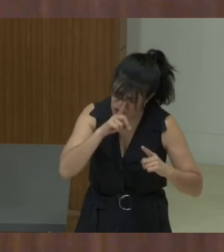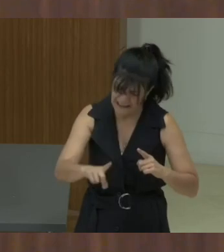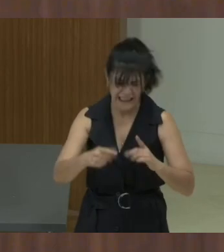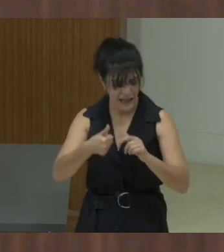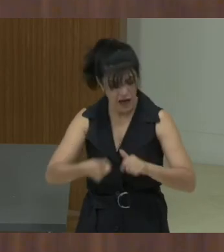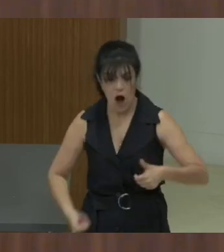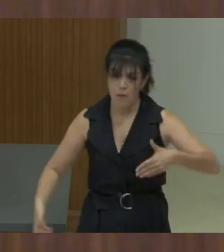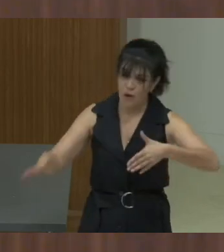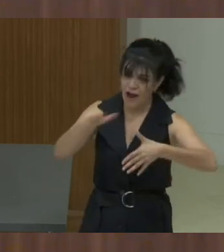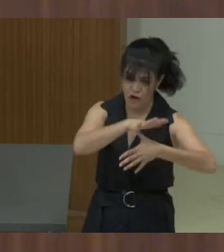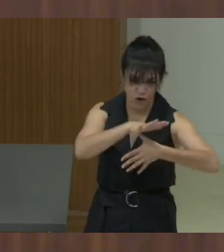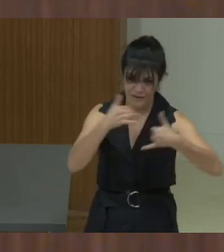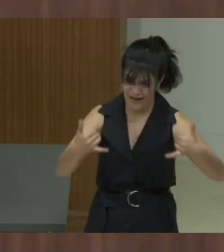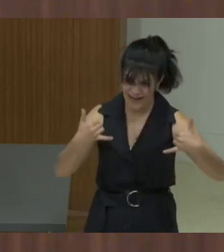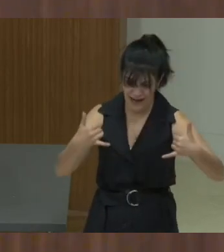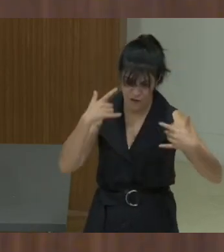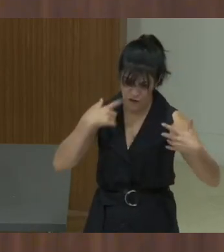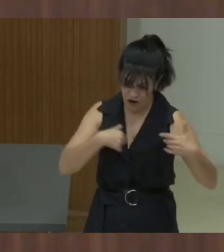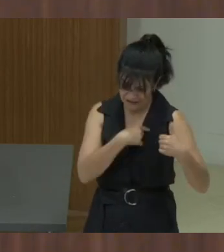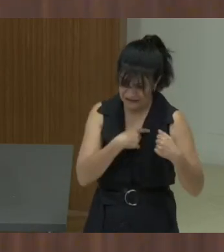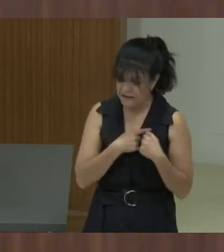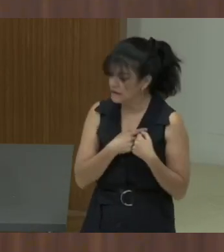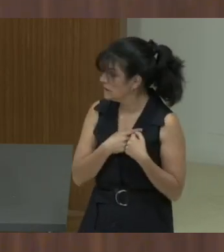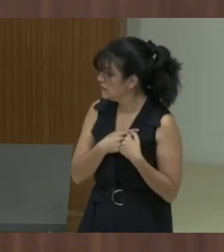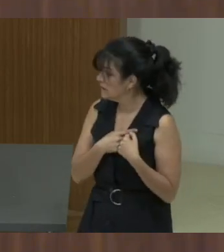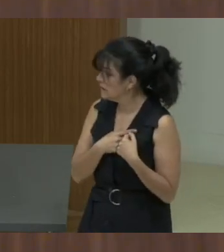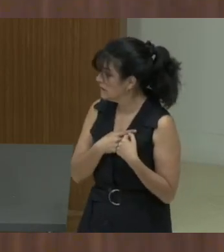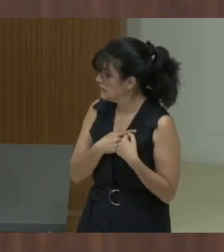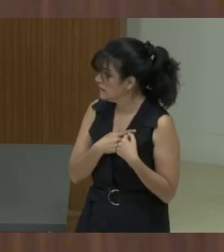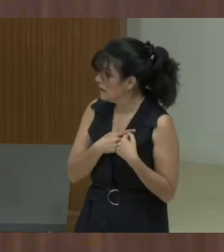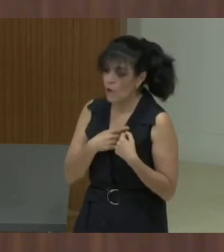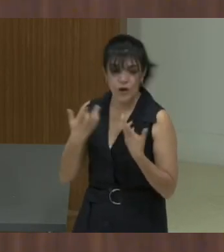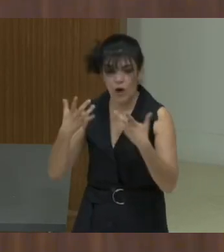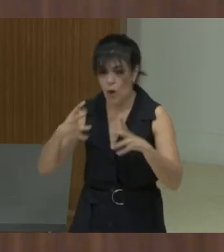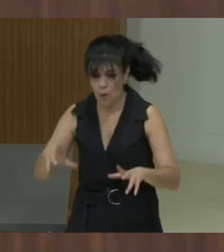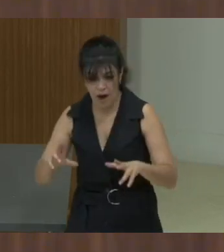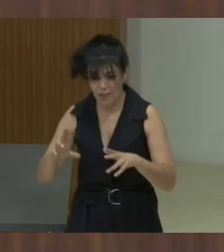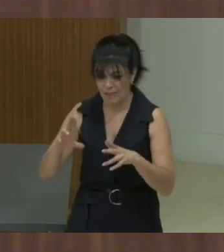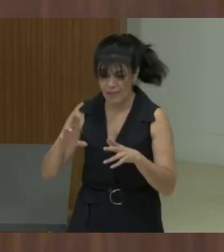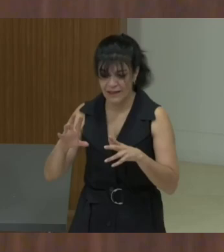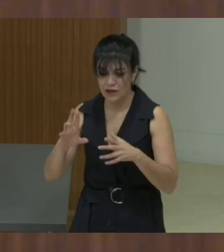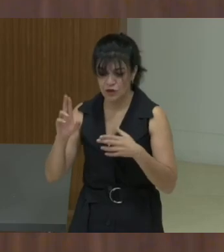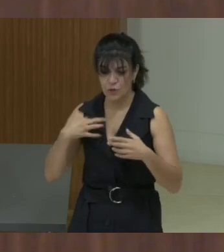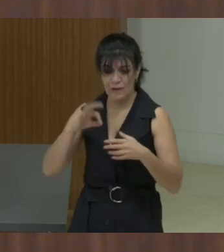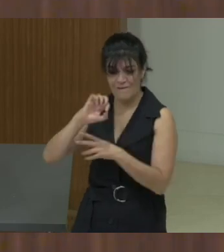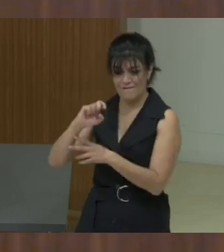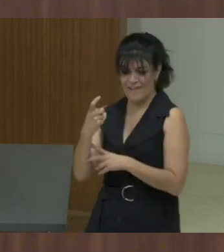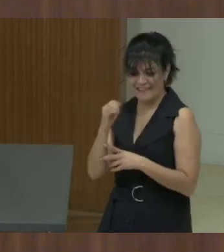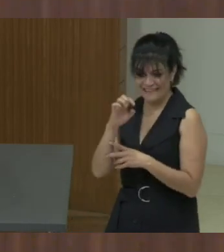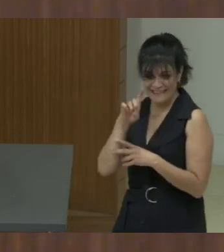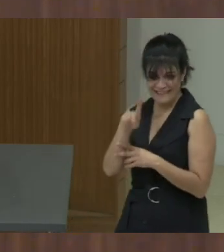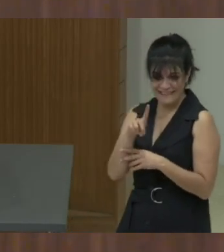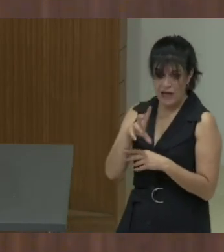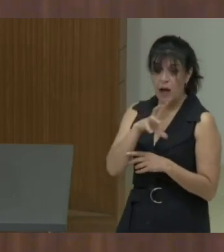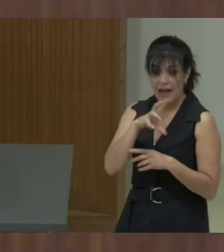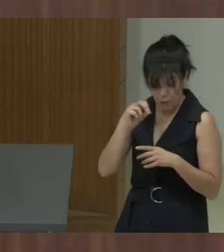primary importance, not just as tools that can be used to fix unsafe organizations, but as a commitment towards safety